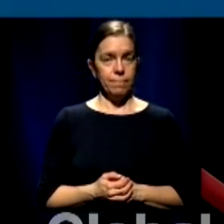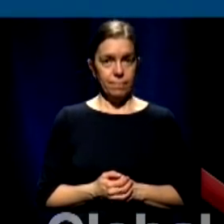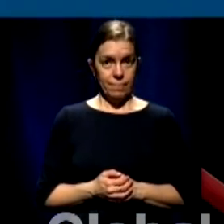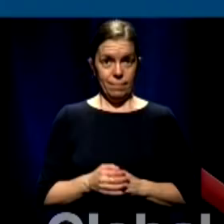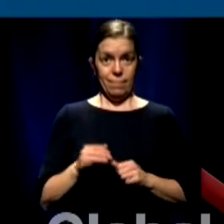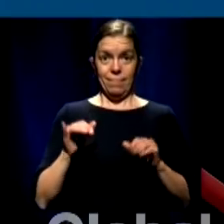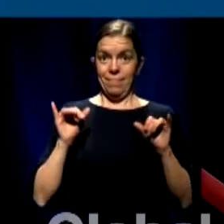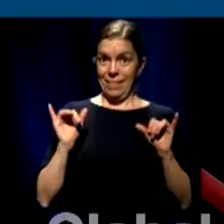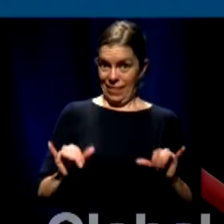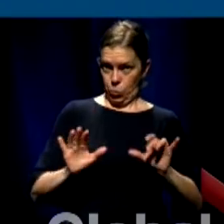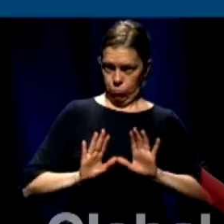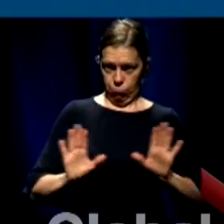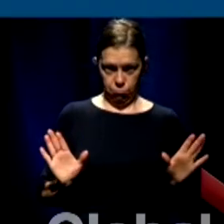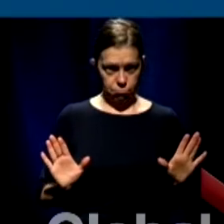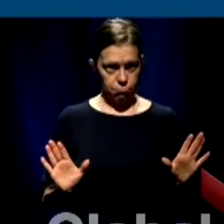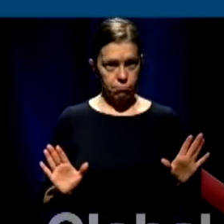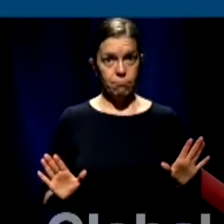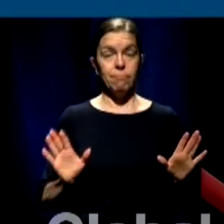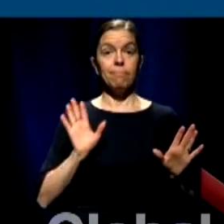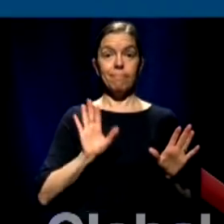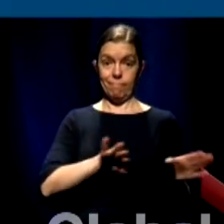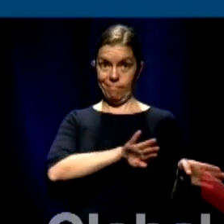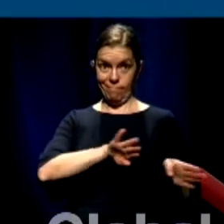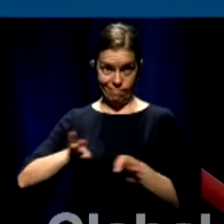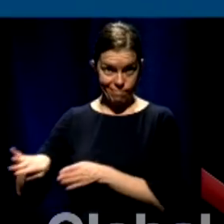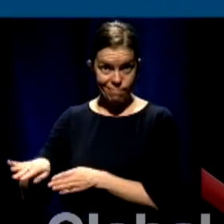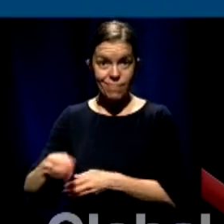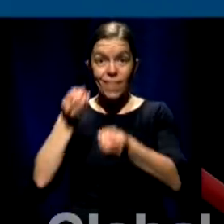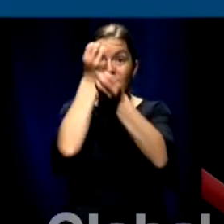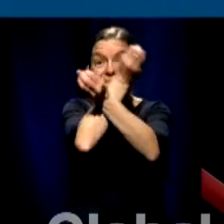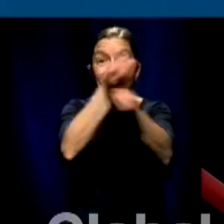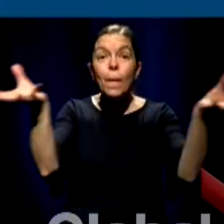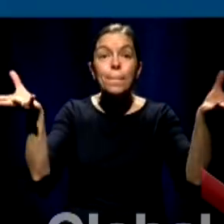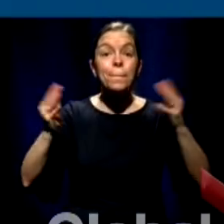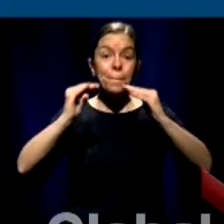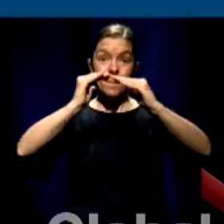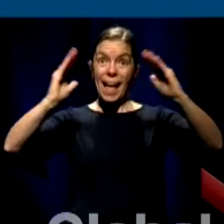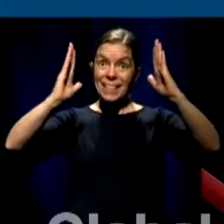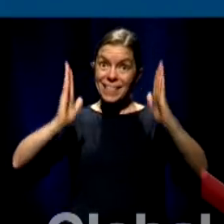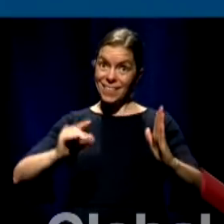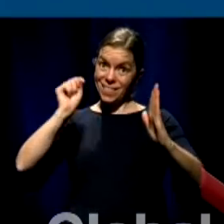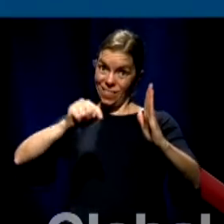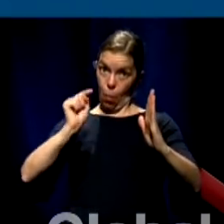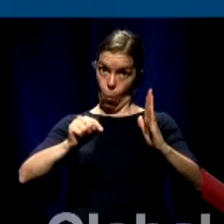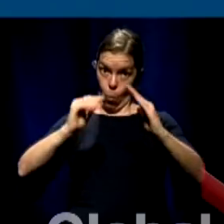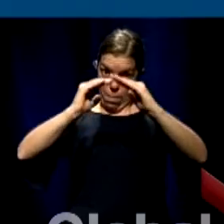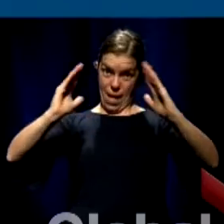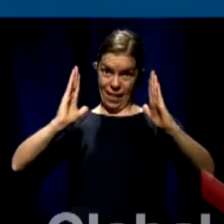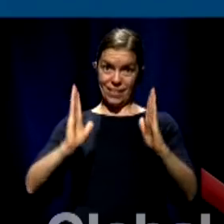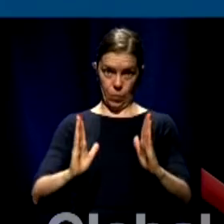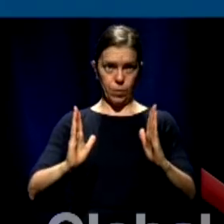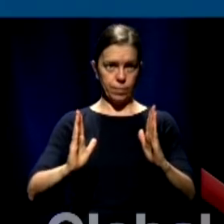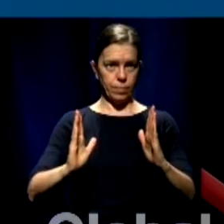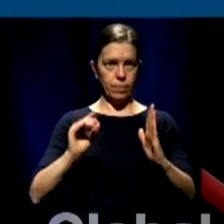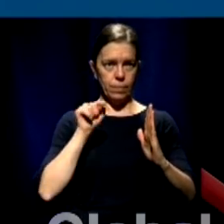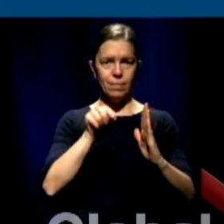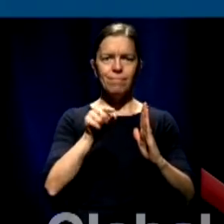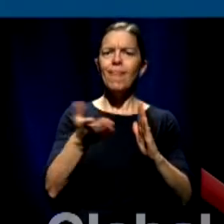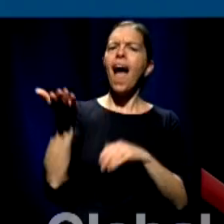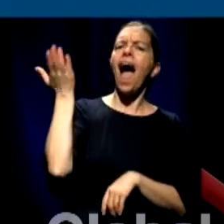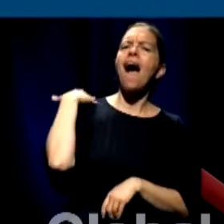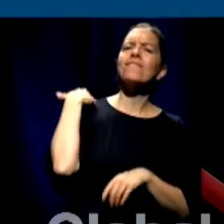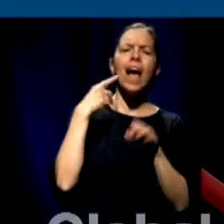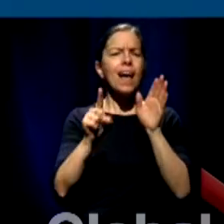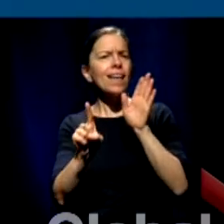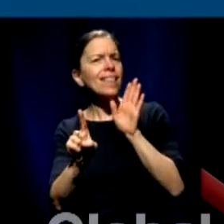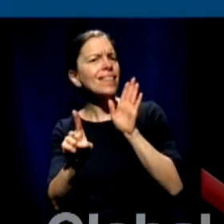measure that is important it's to remind everybody of what is happening in people's homes when we change the